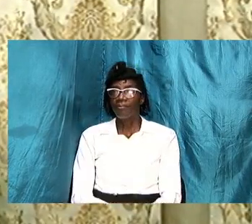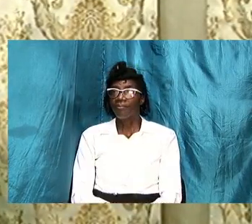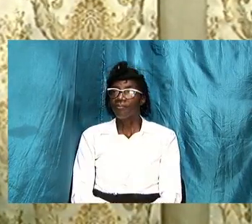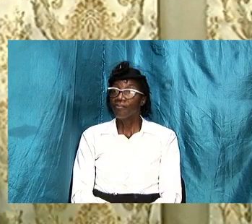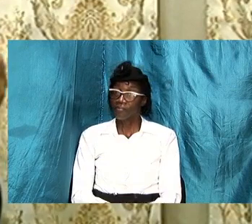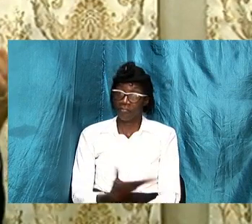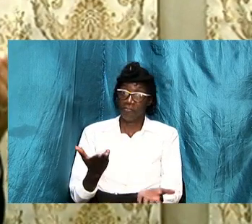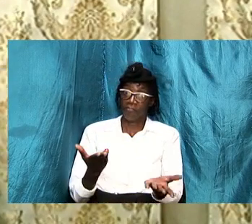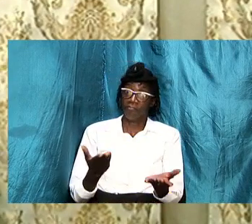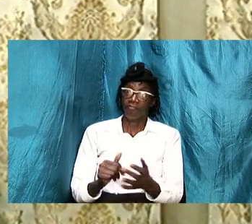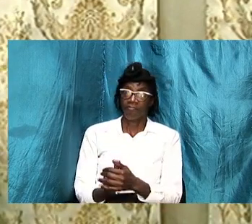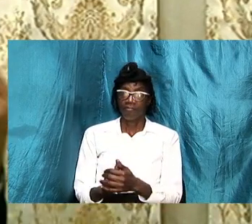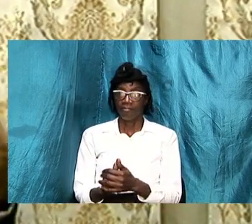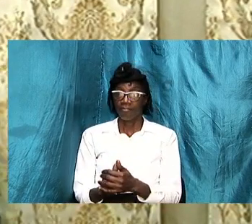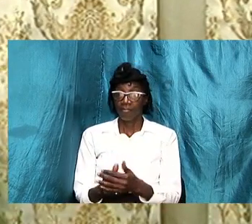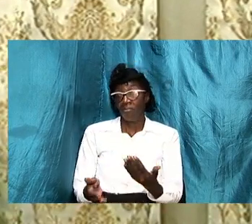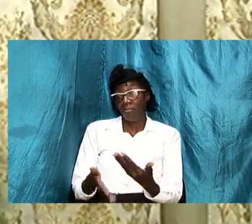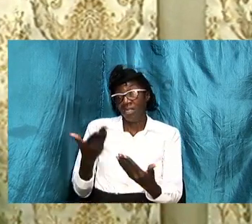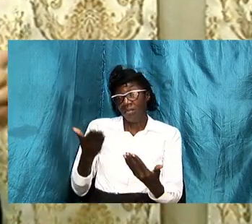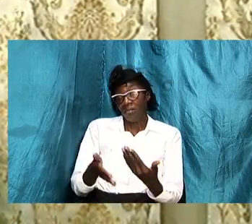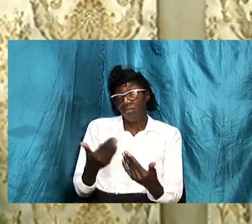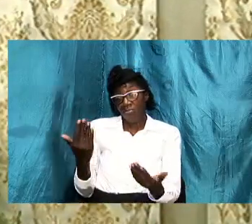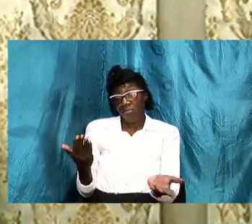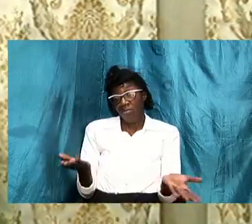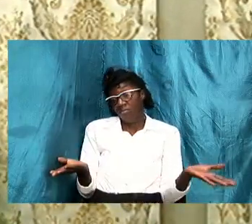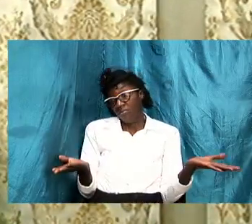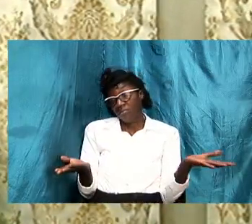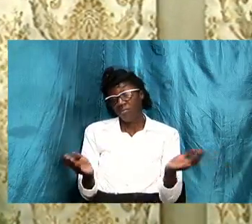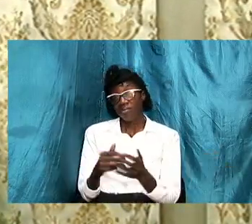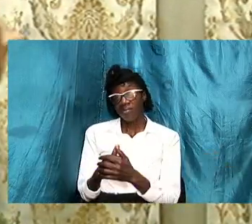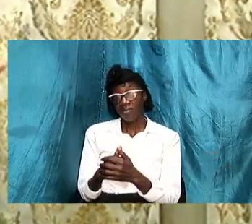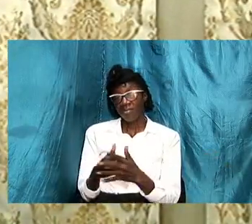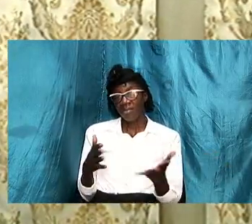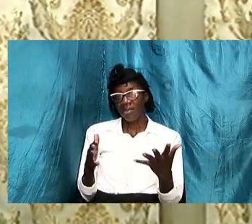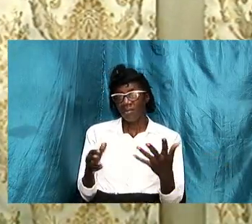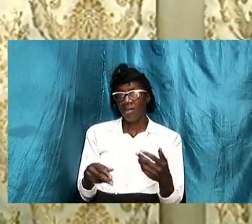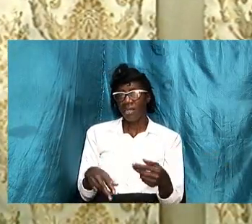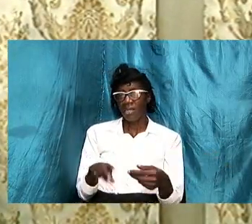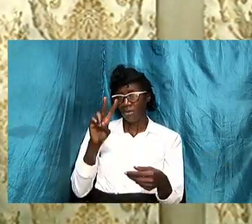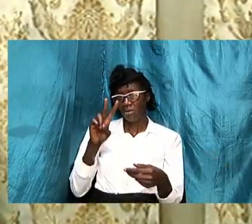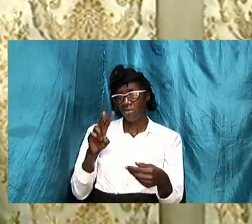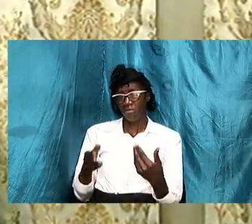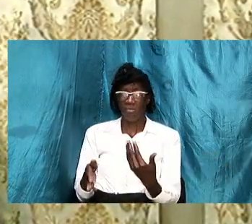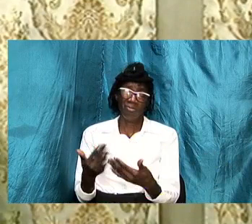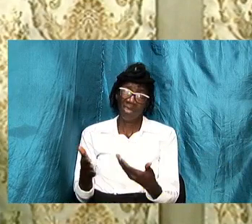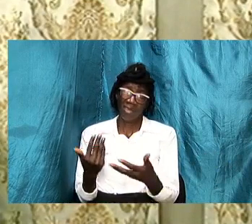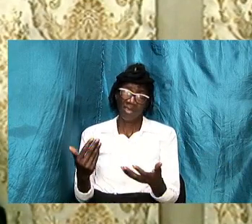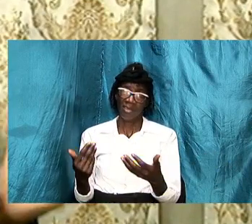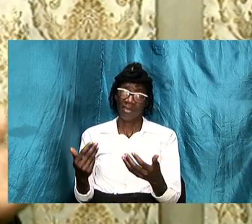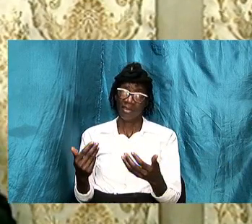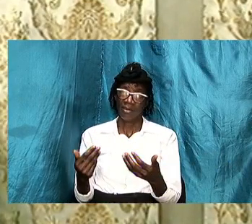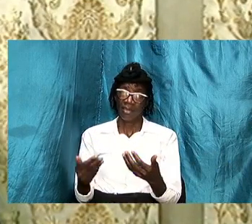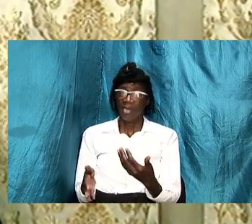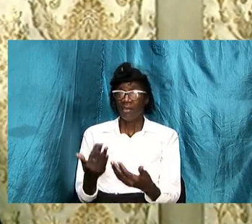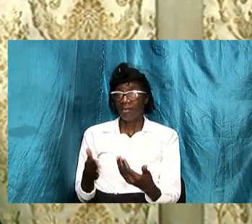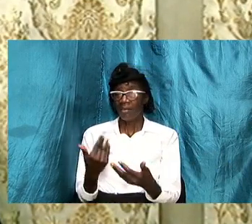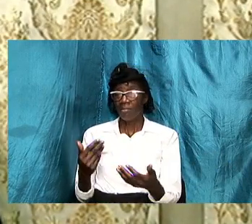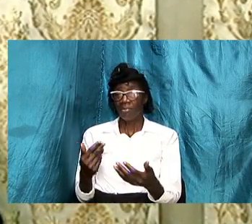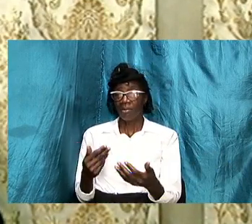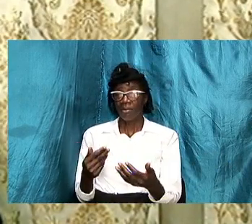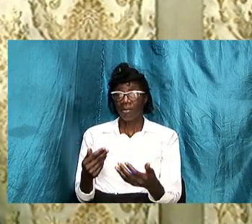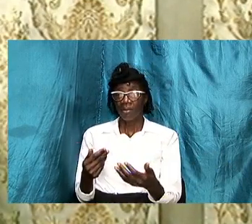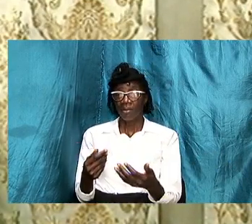and i a simple simple simple probably two basic but let's get down to the basic simple definition